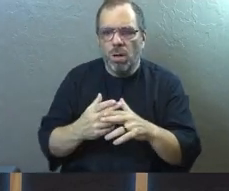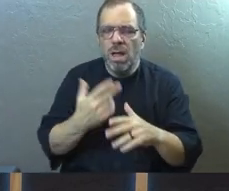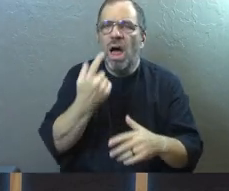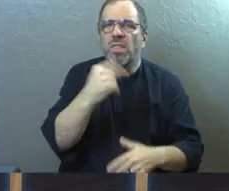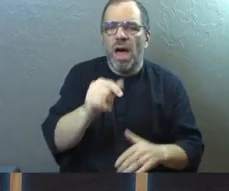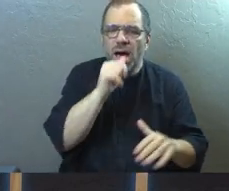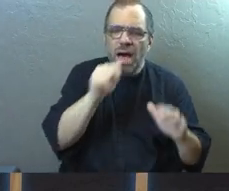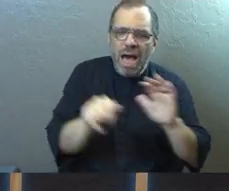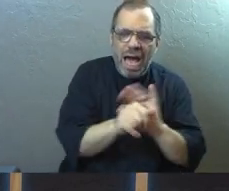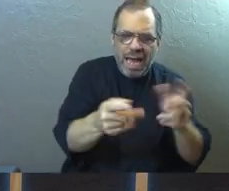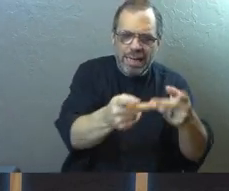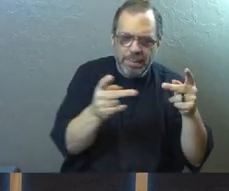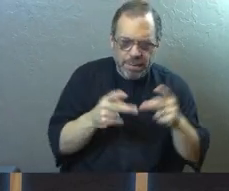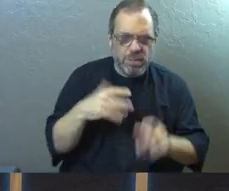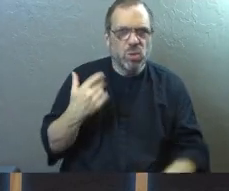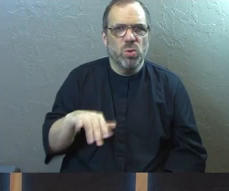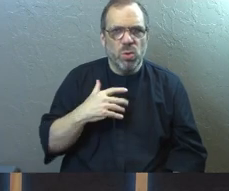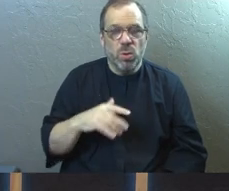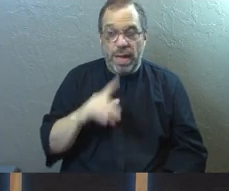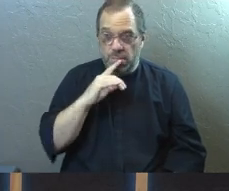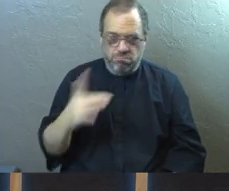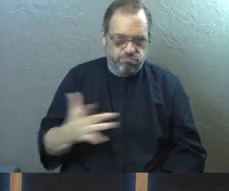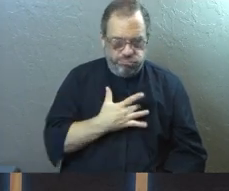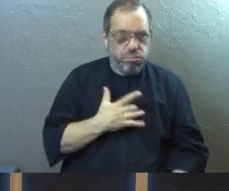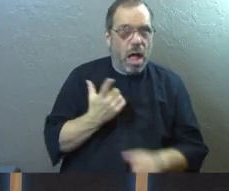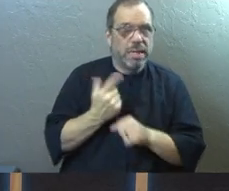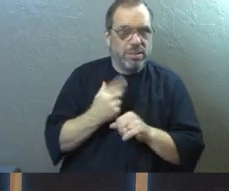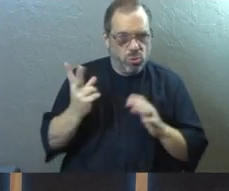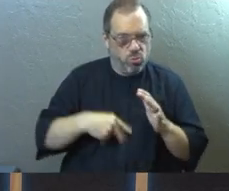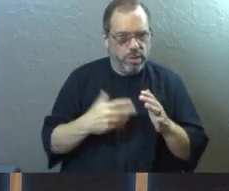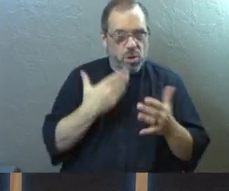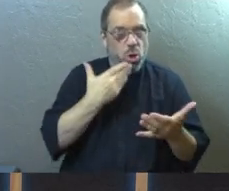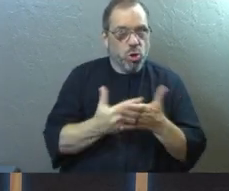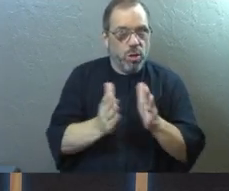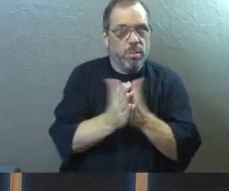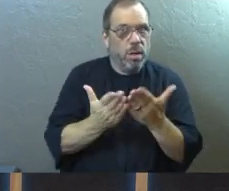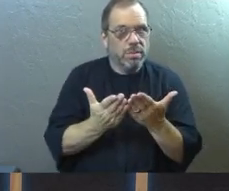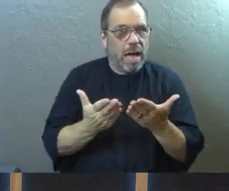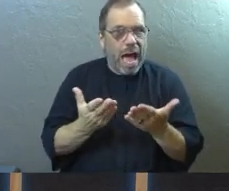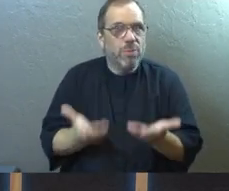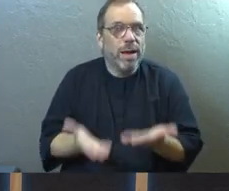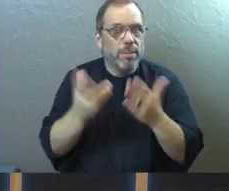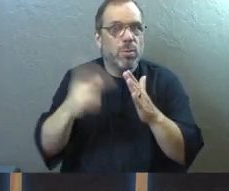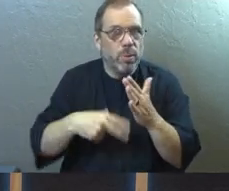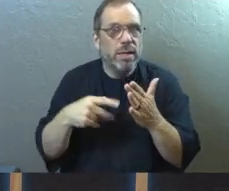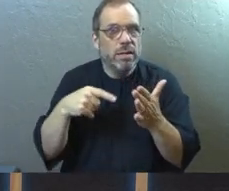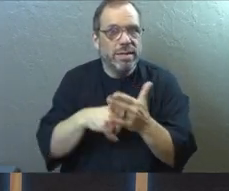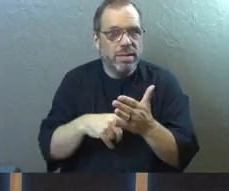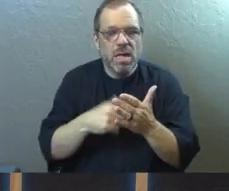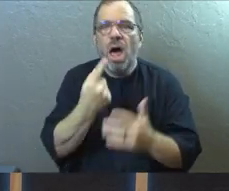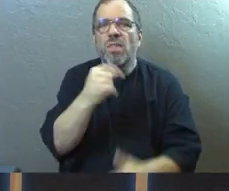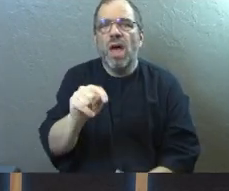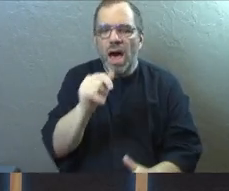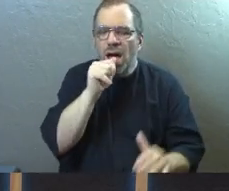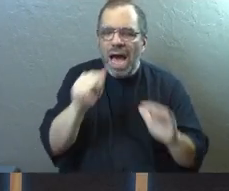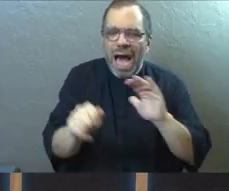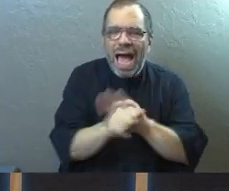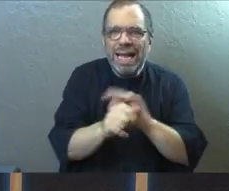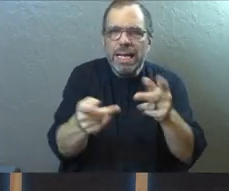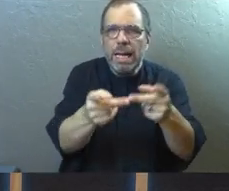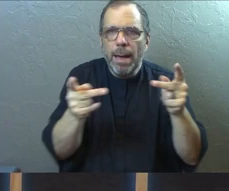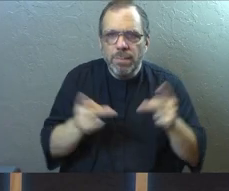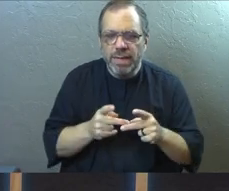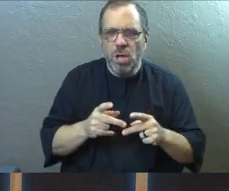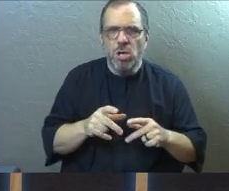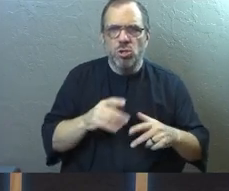Place, and this thing just really kind of rocked my world this last year. It's a wonderful book. I recommend it. But as Nazis